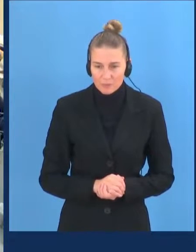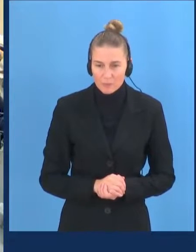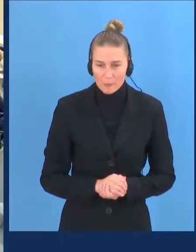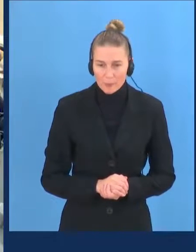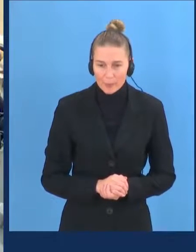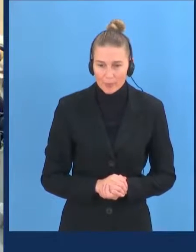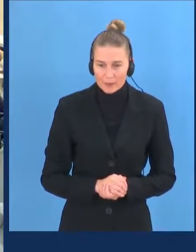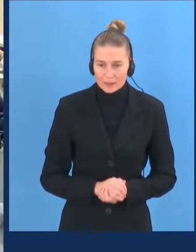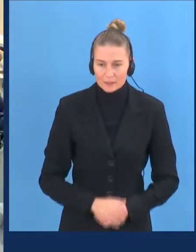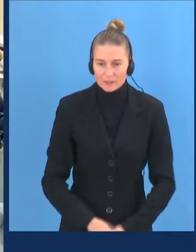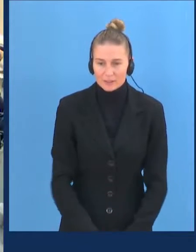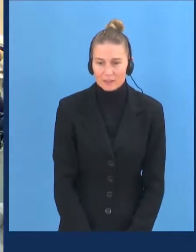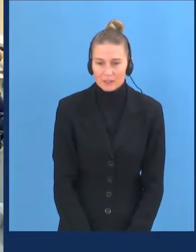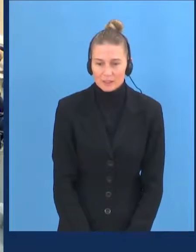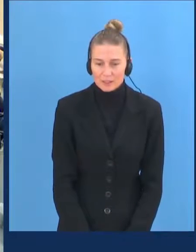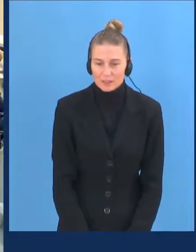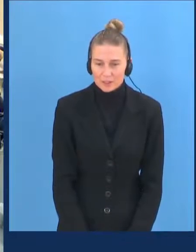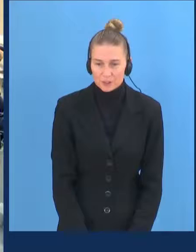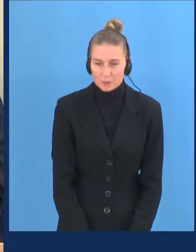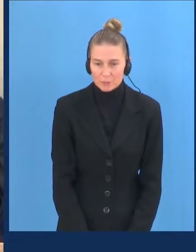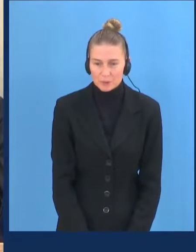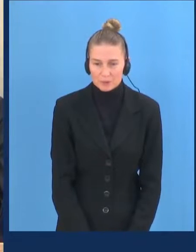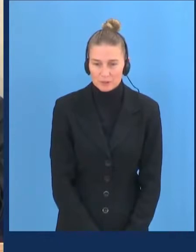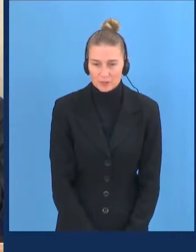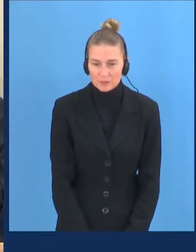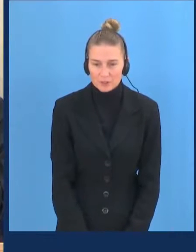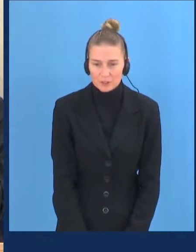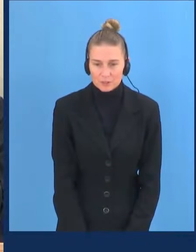They're not there, so continue. Okay.